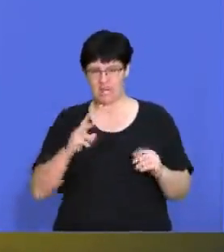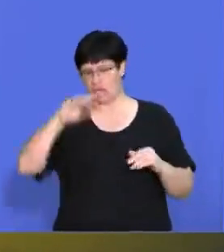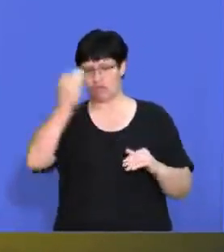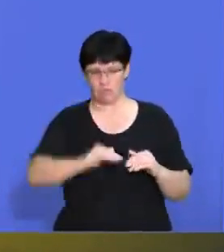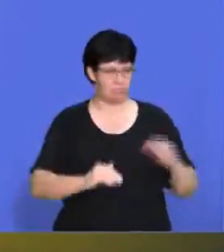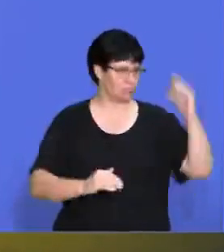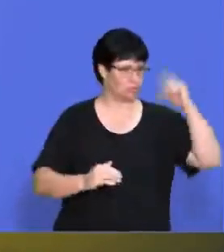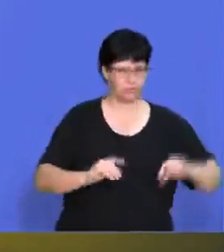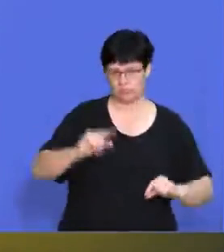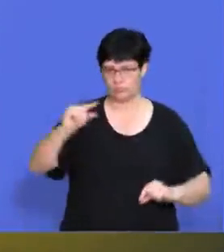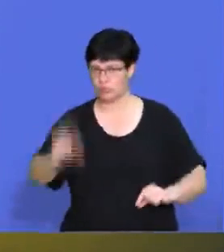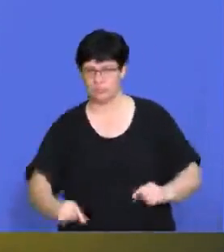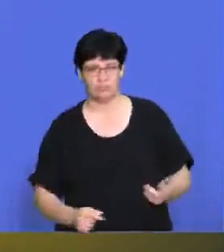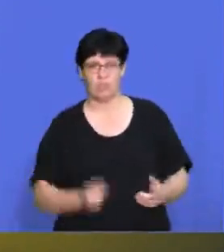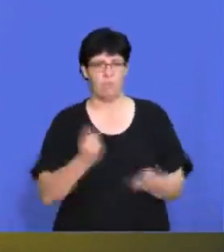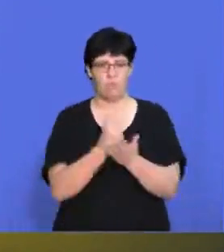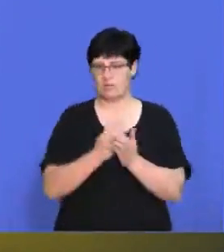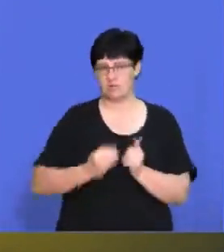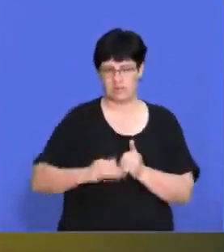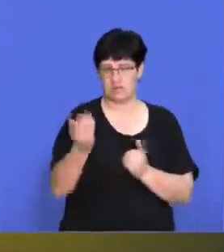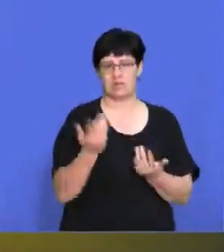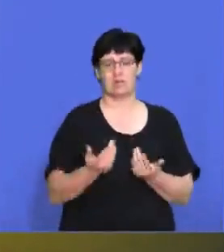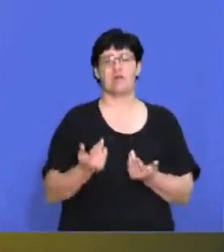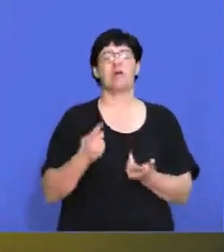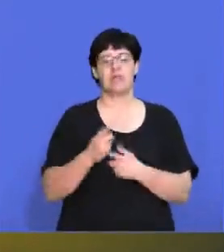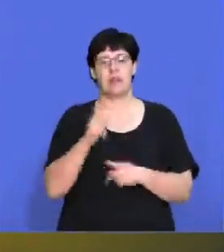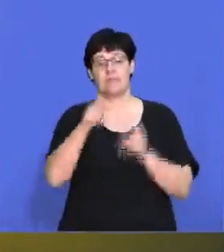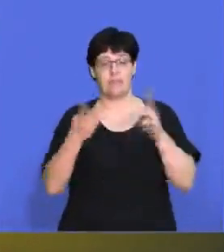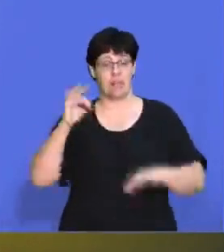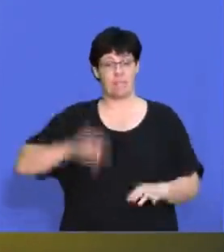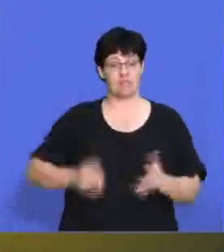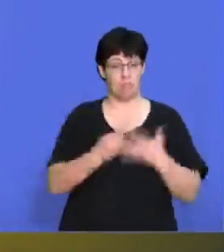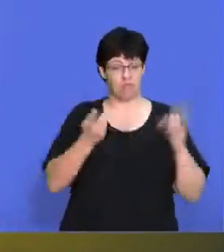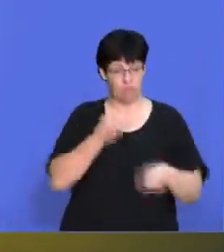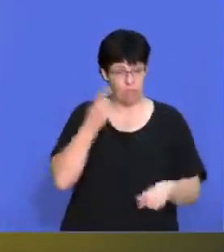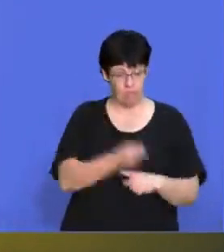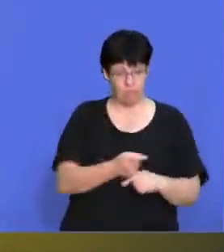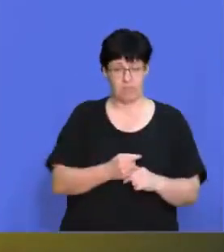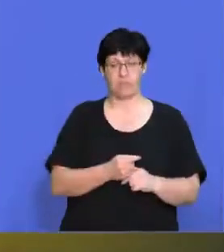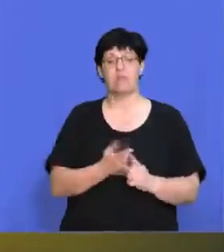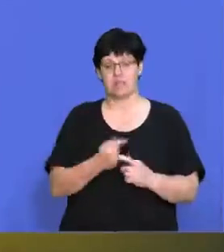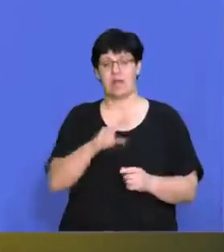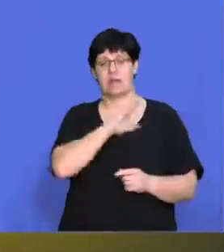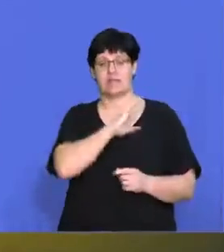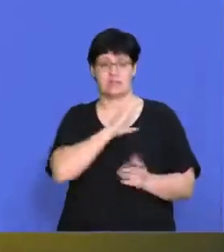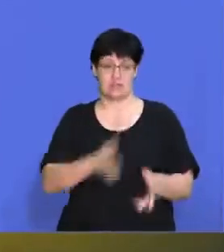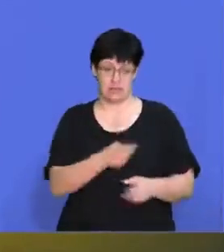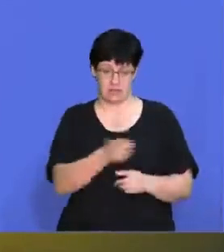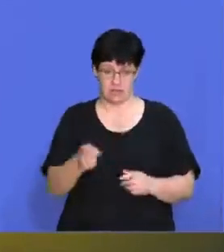other the whole time. And that, well, the people who benefit most from that are the consumers.